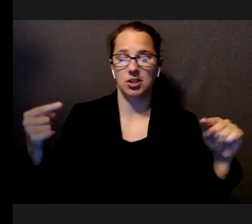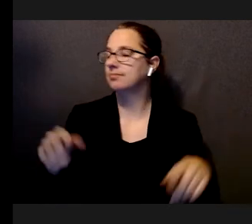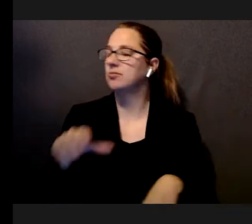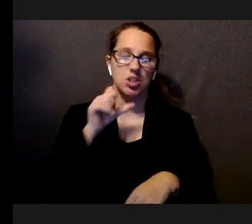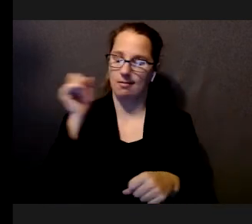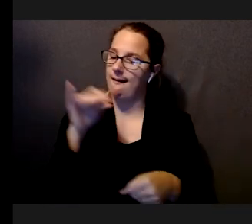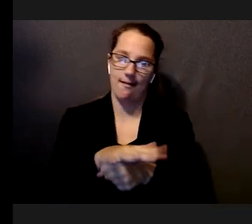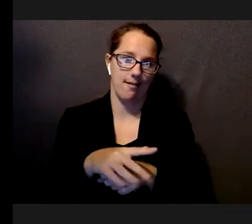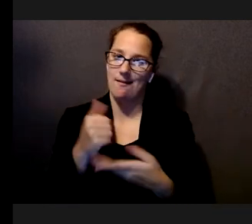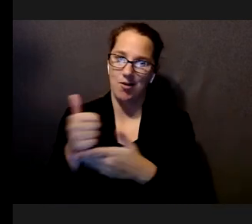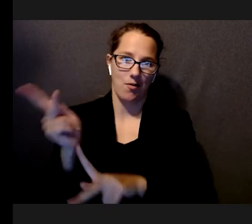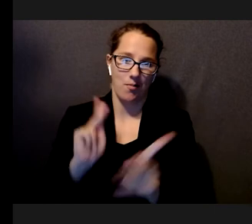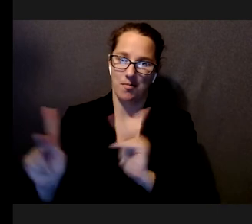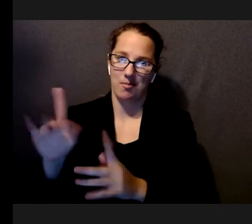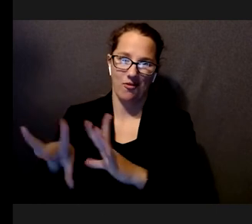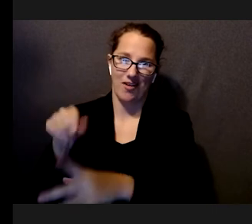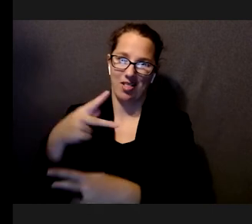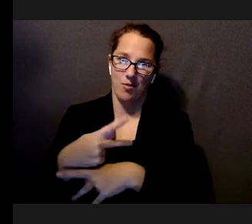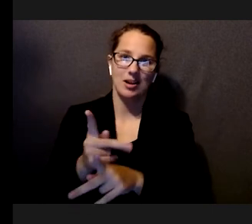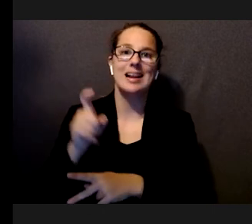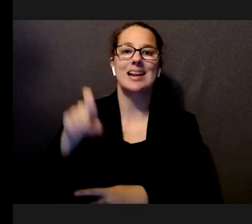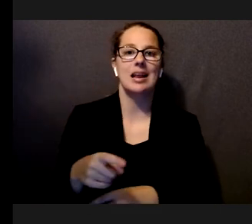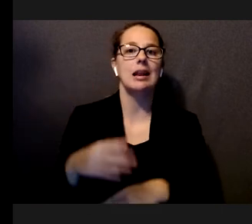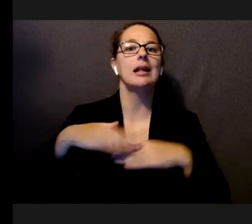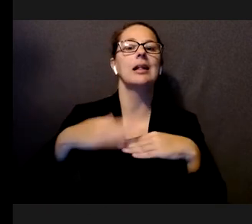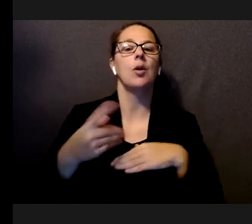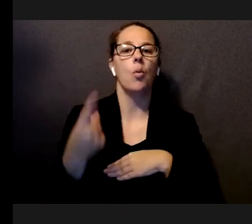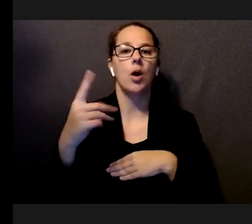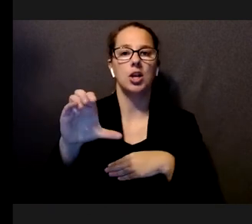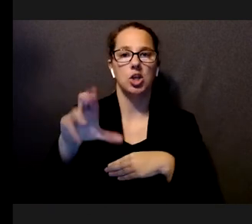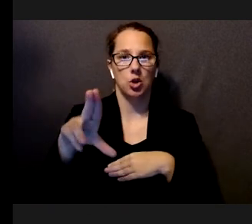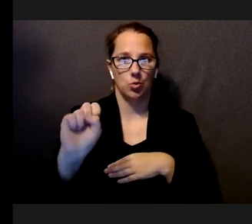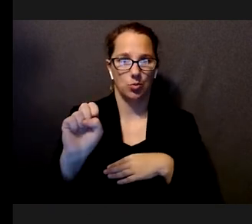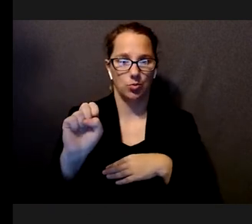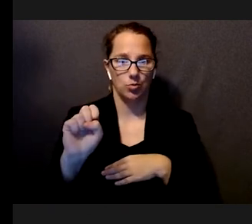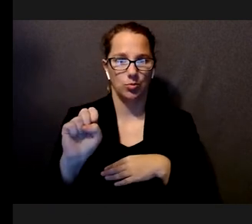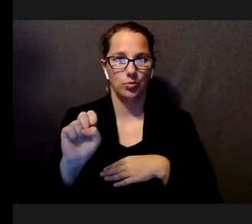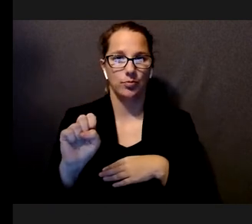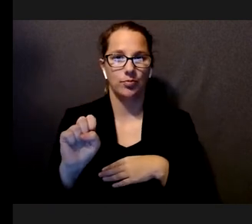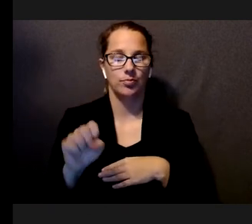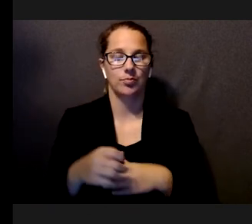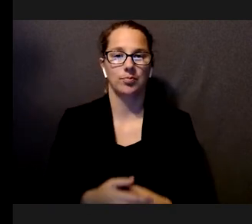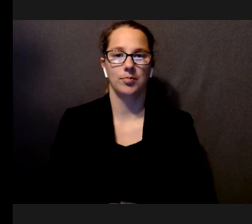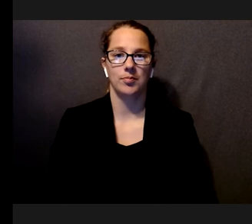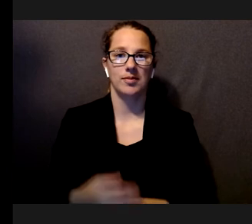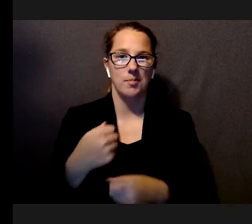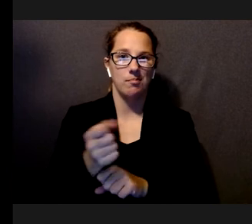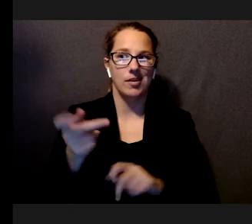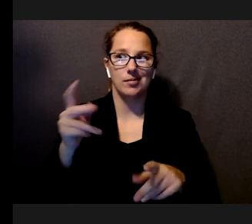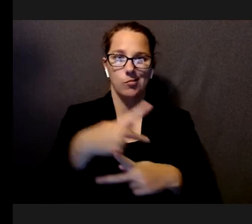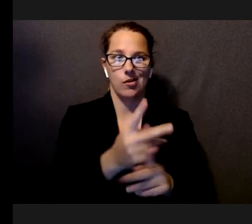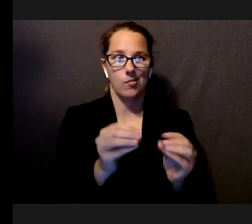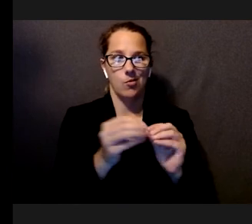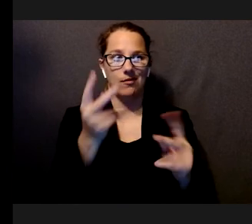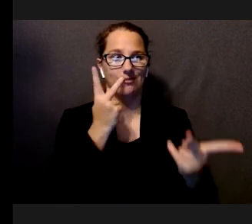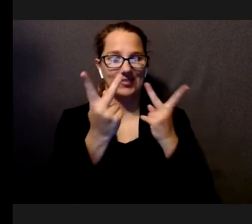to help them actually find the product. They needed a cue to help draw their attention to the product and make the product more visible in the search